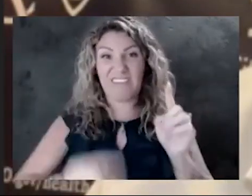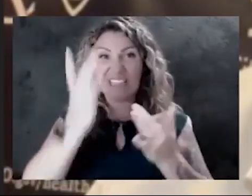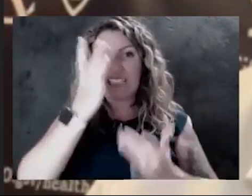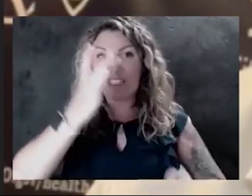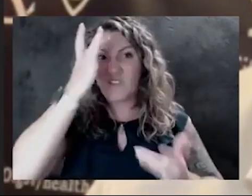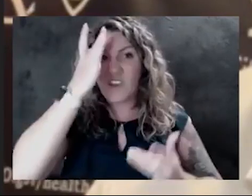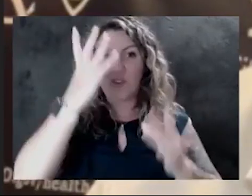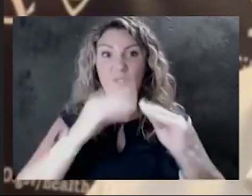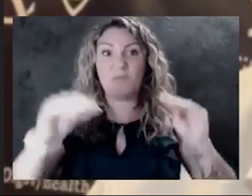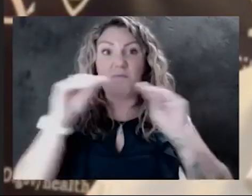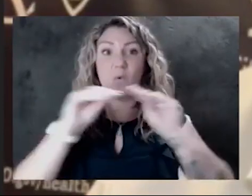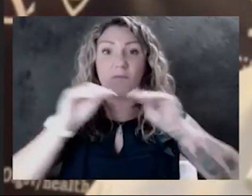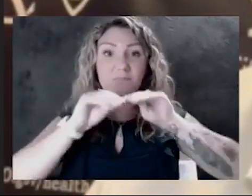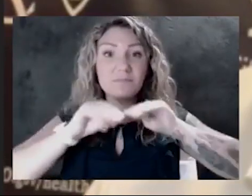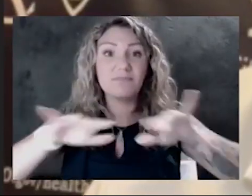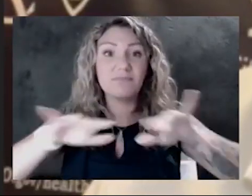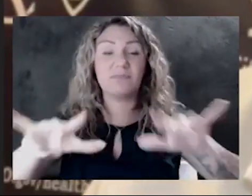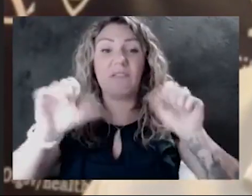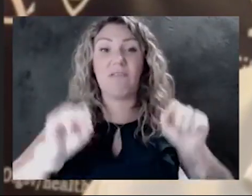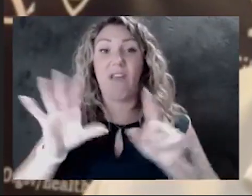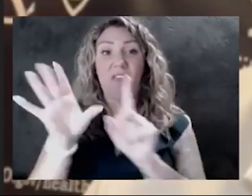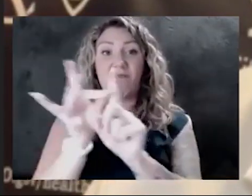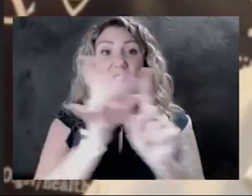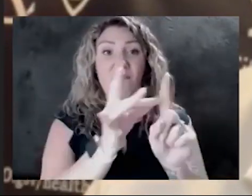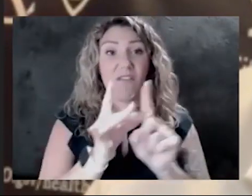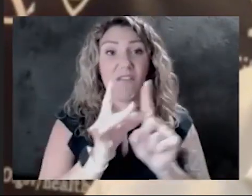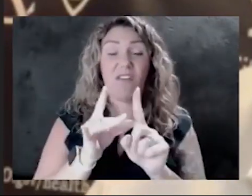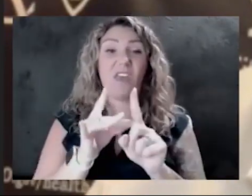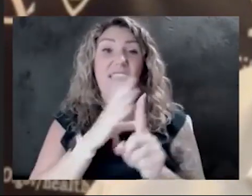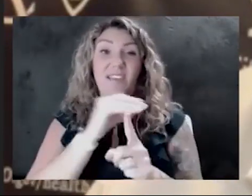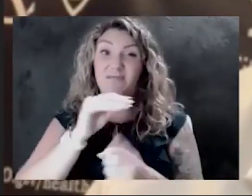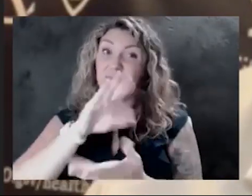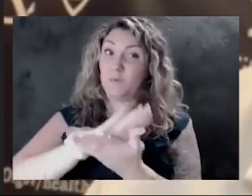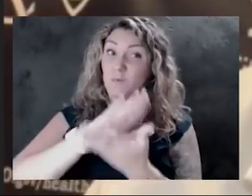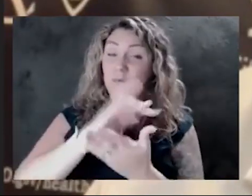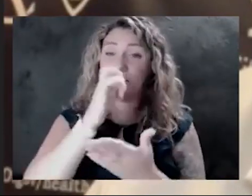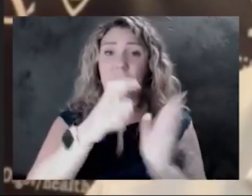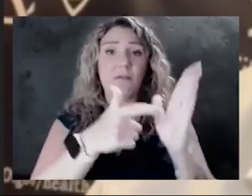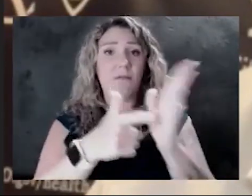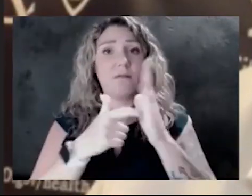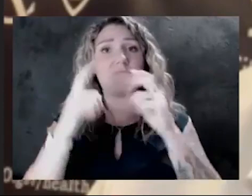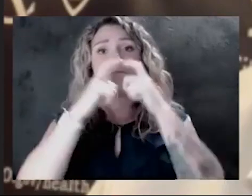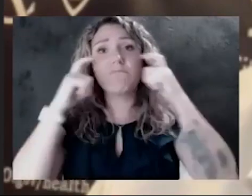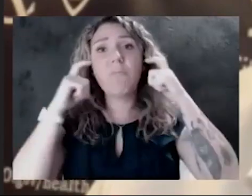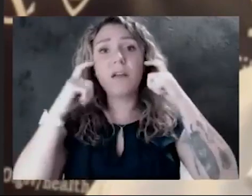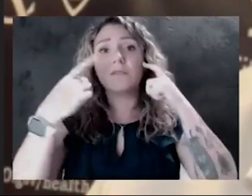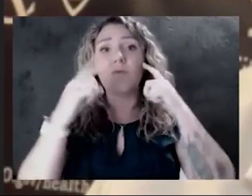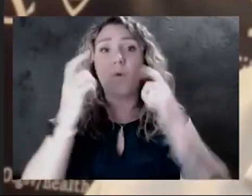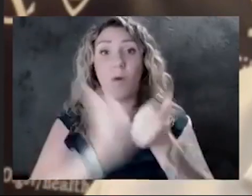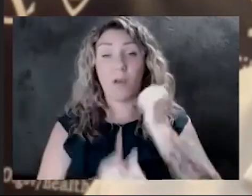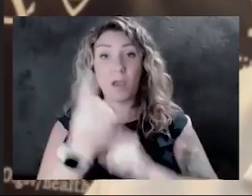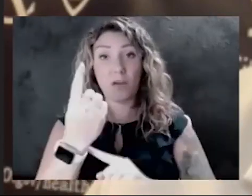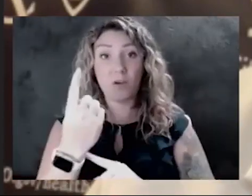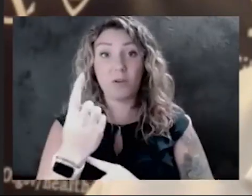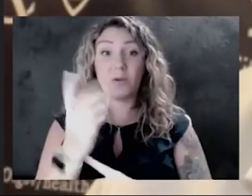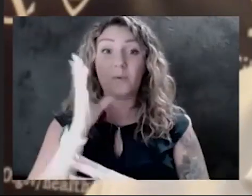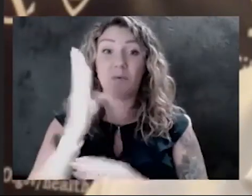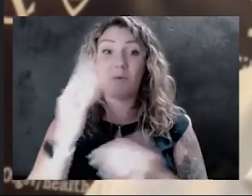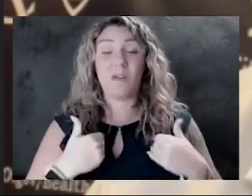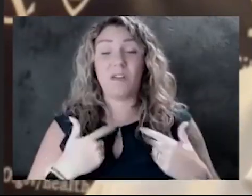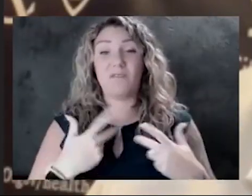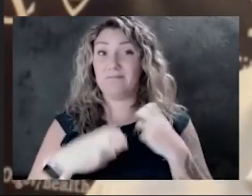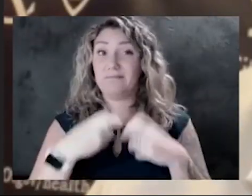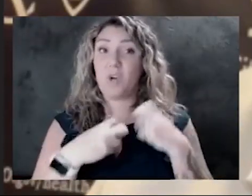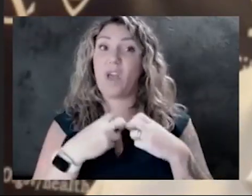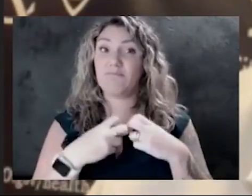much more contagious. And if schools don't mandate mask wearing for everybody, we're going to have a real problem this